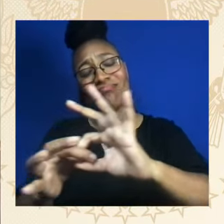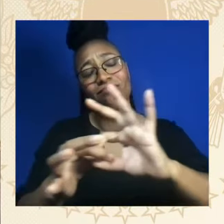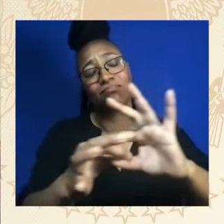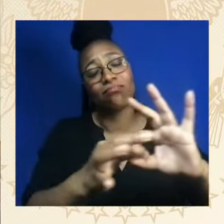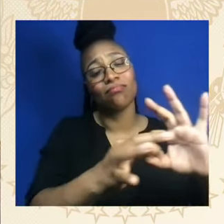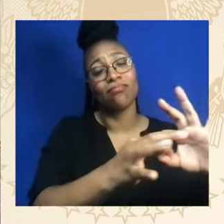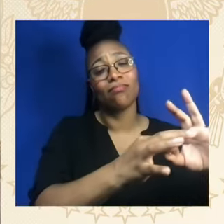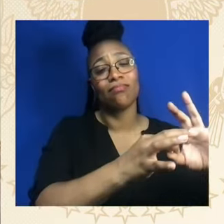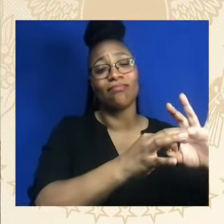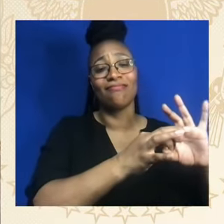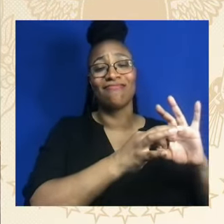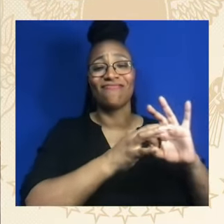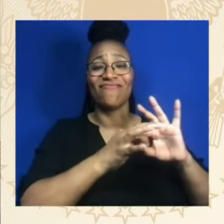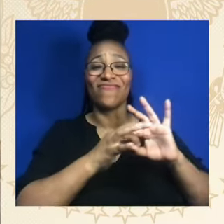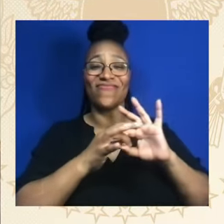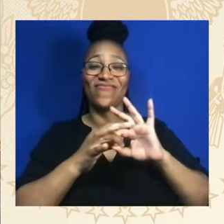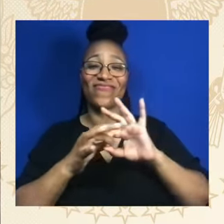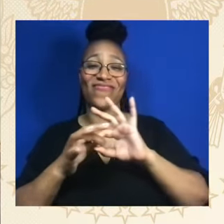world Trunk forgive